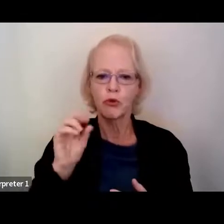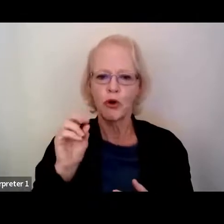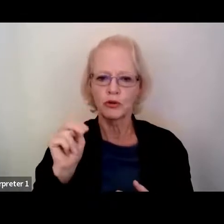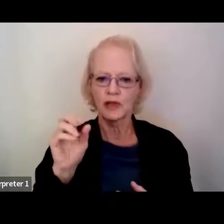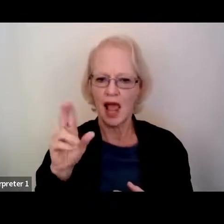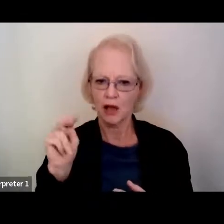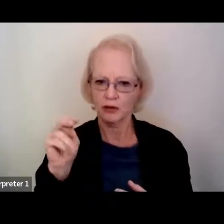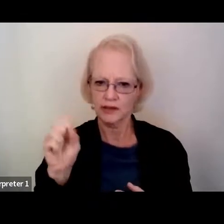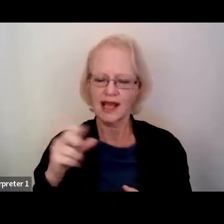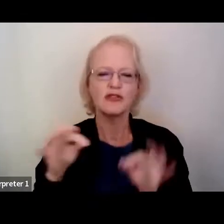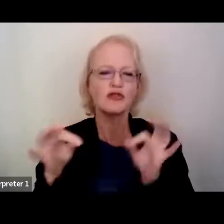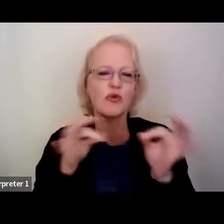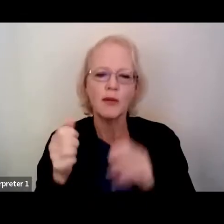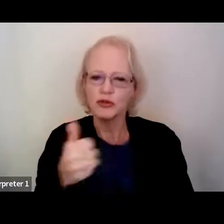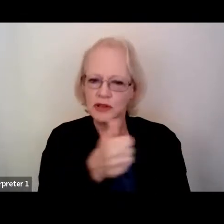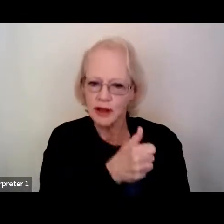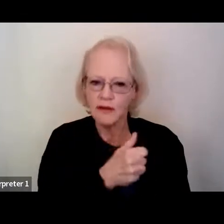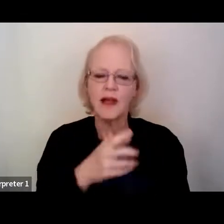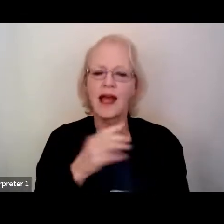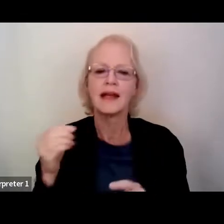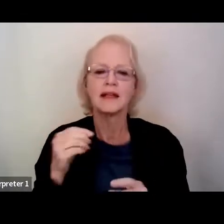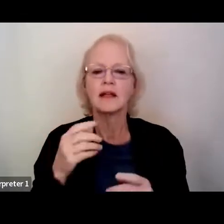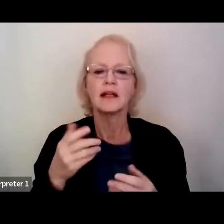and of any slides they're presenting.